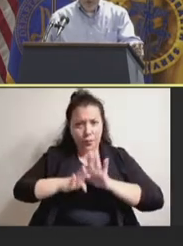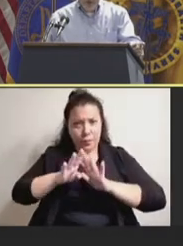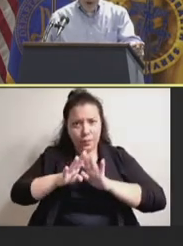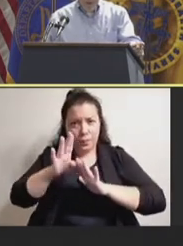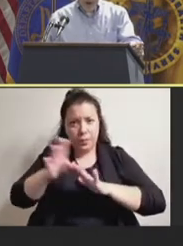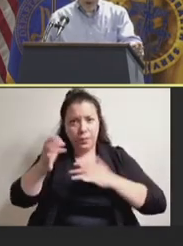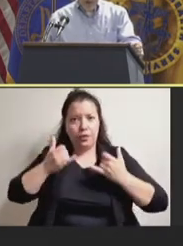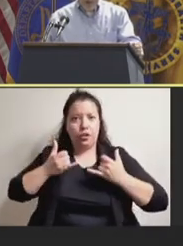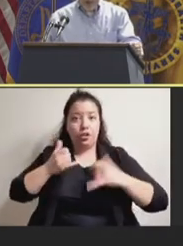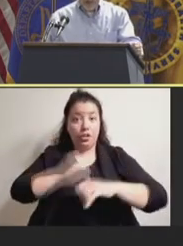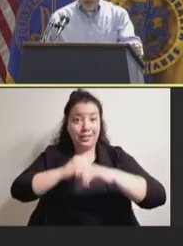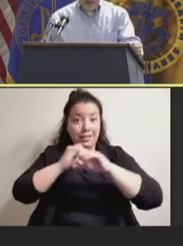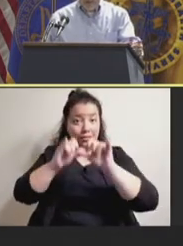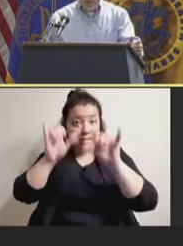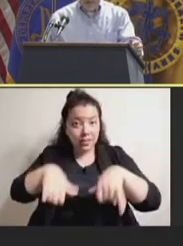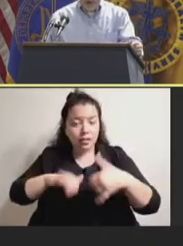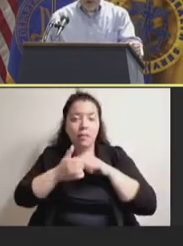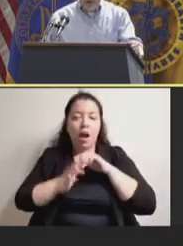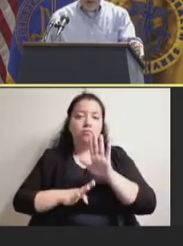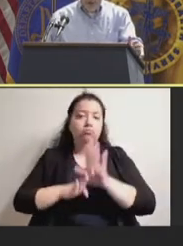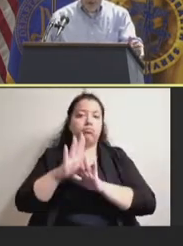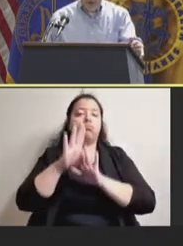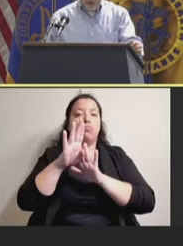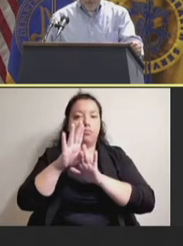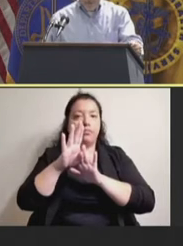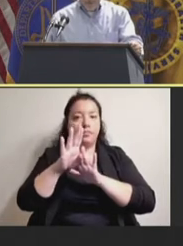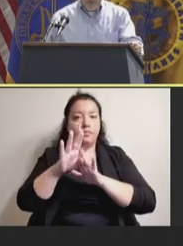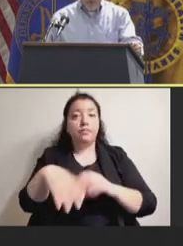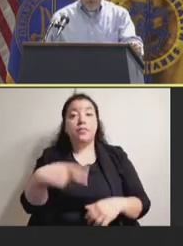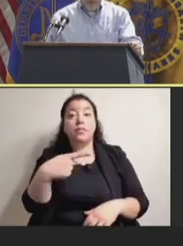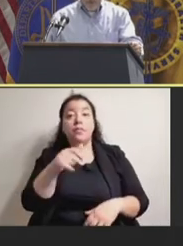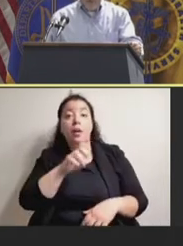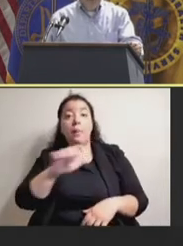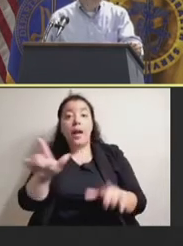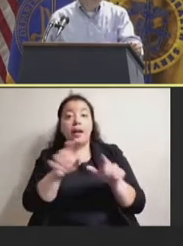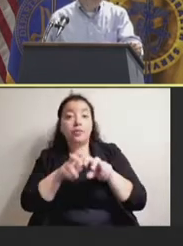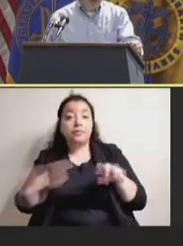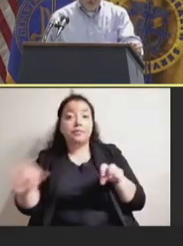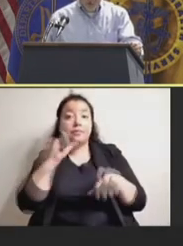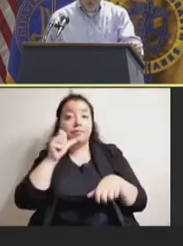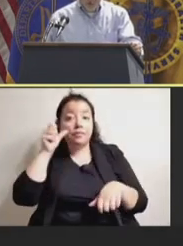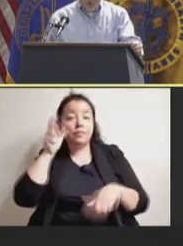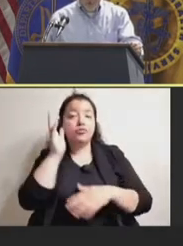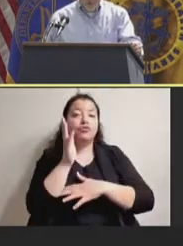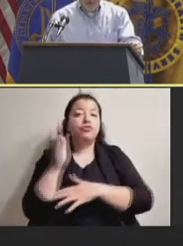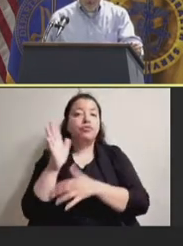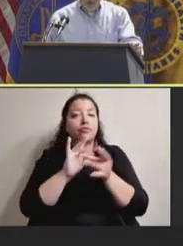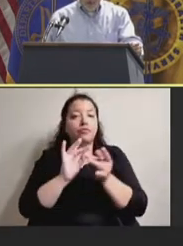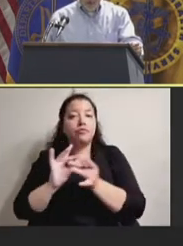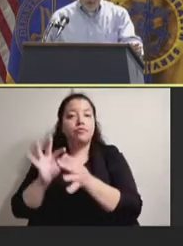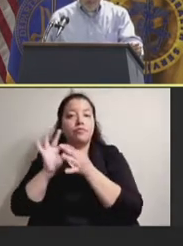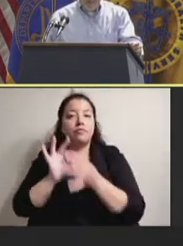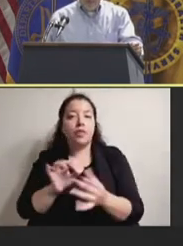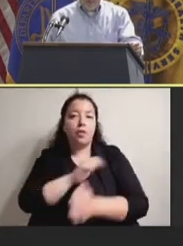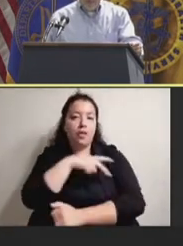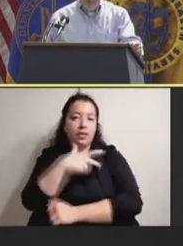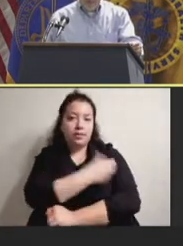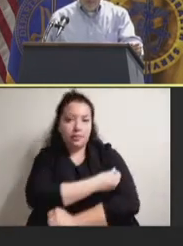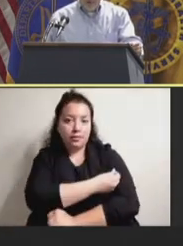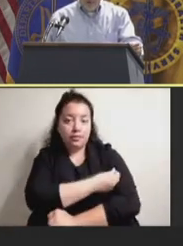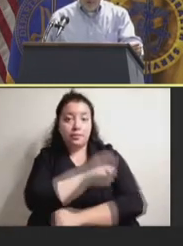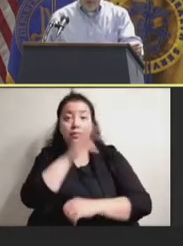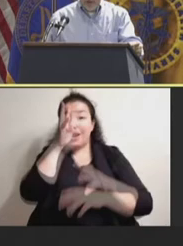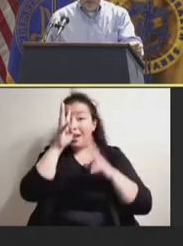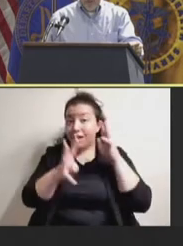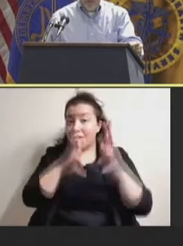Our panels provided us with information on a number of topics relevant to the vaccine innovation charge. Innovations in immunity